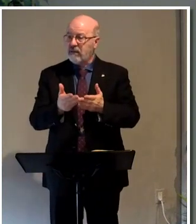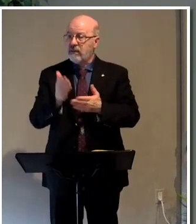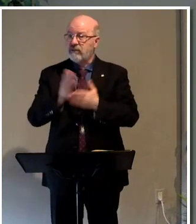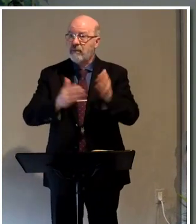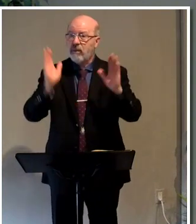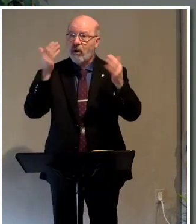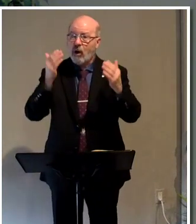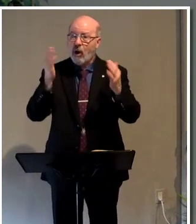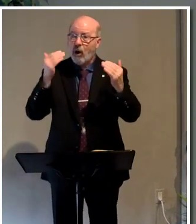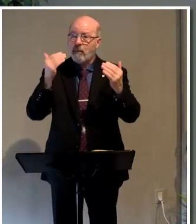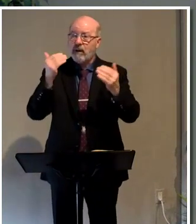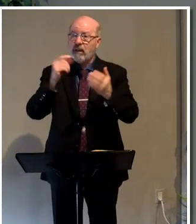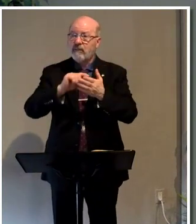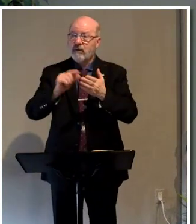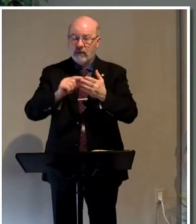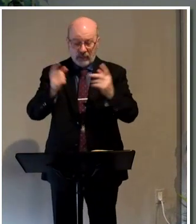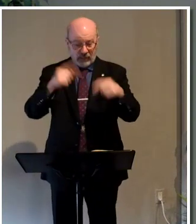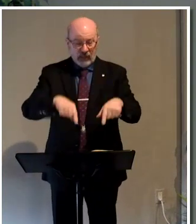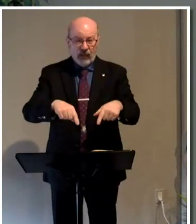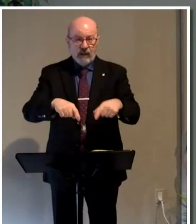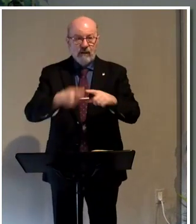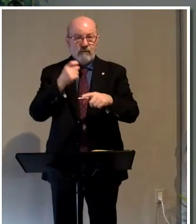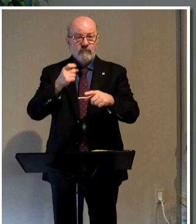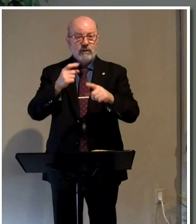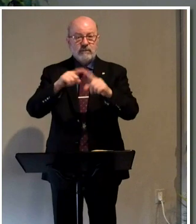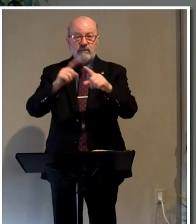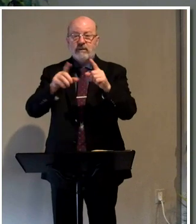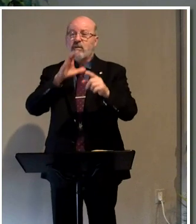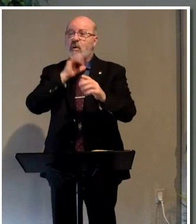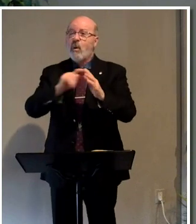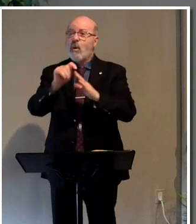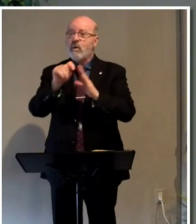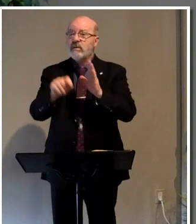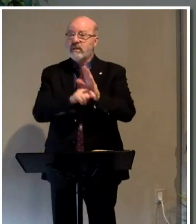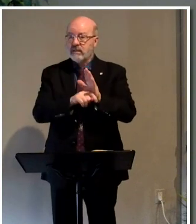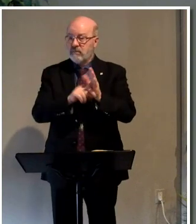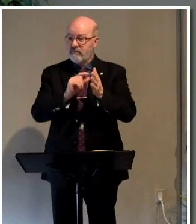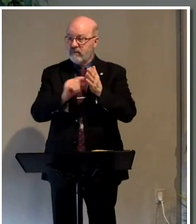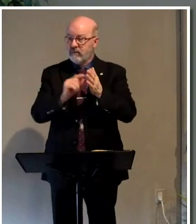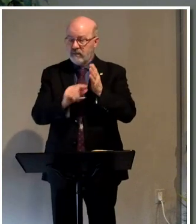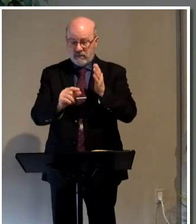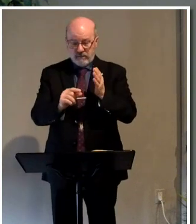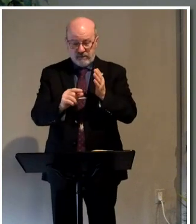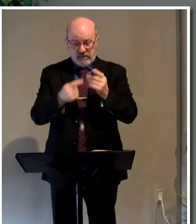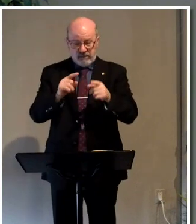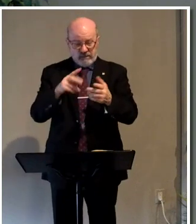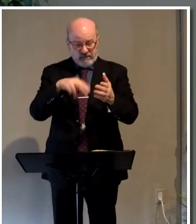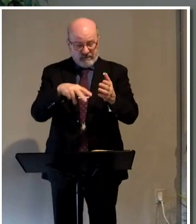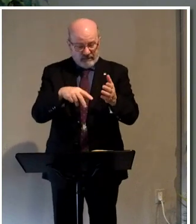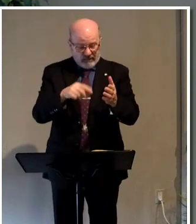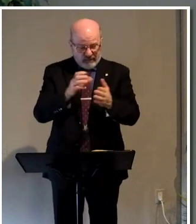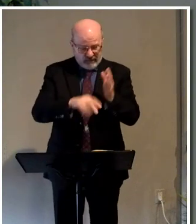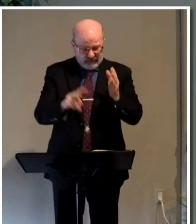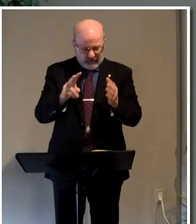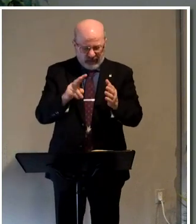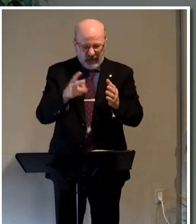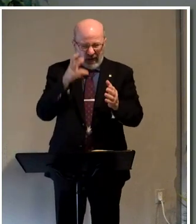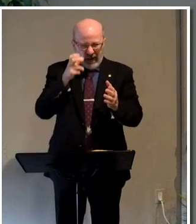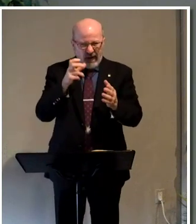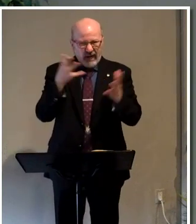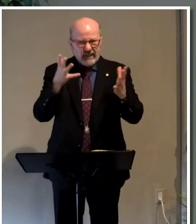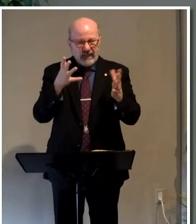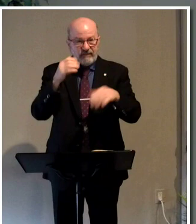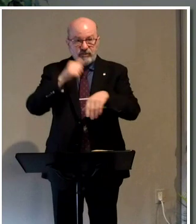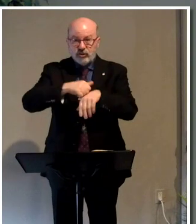of the hope of this passage has come from several Old Testament references. So as I was reading in chapter two, did you hear a lot of